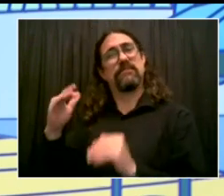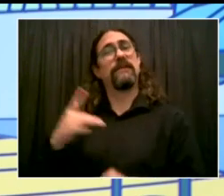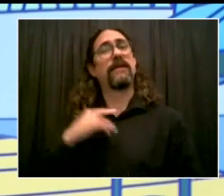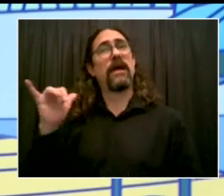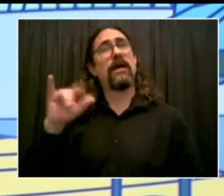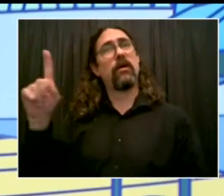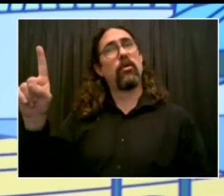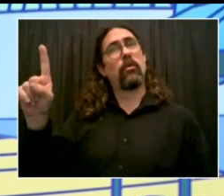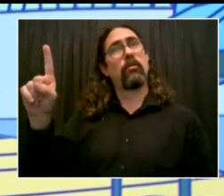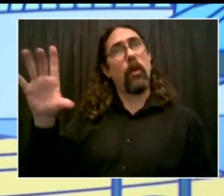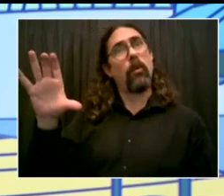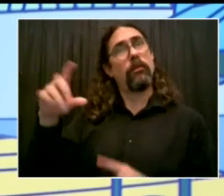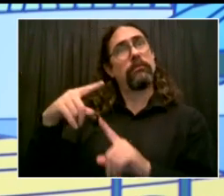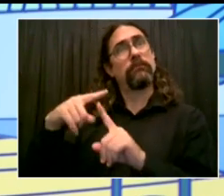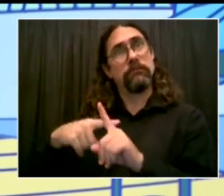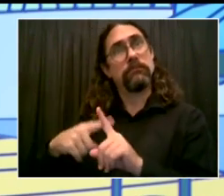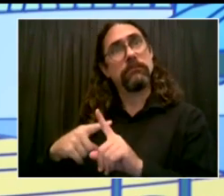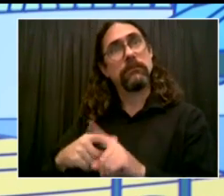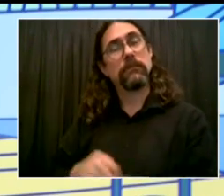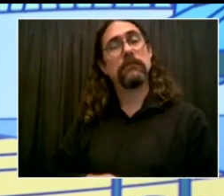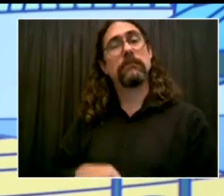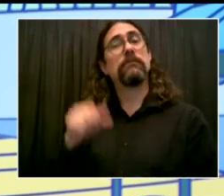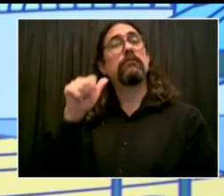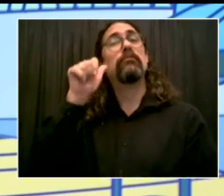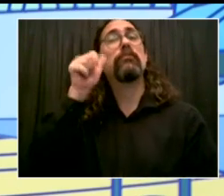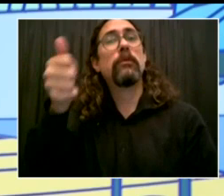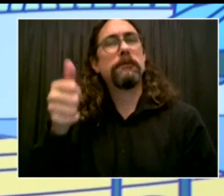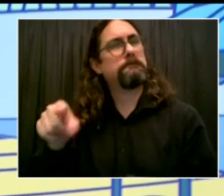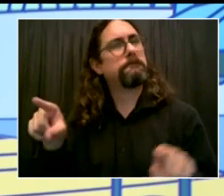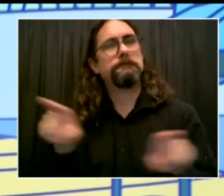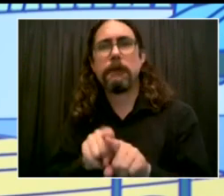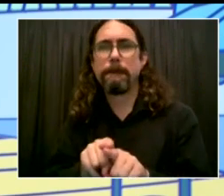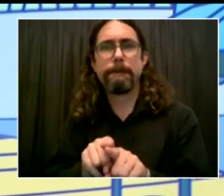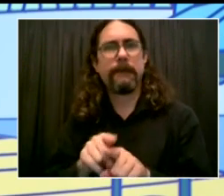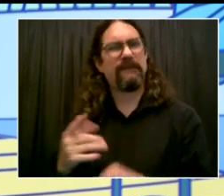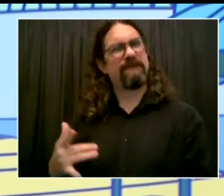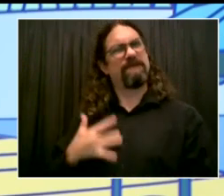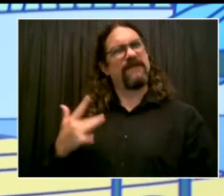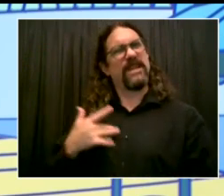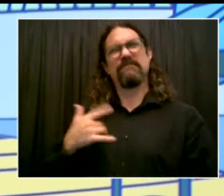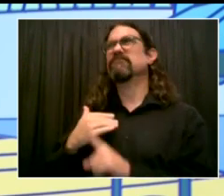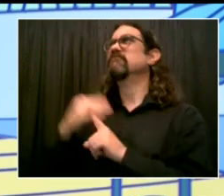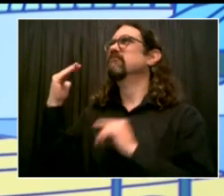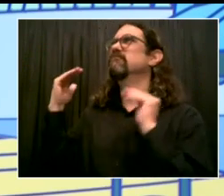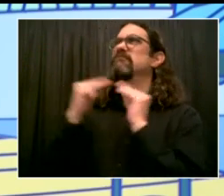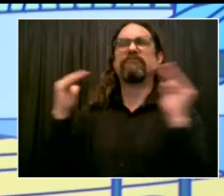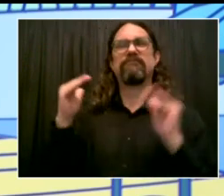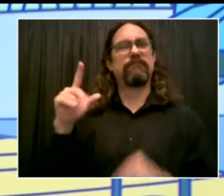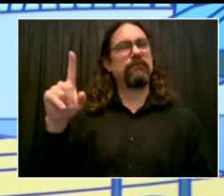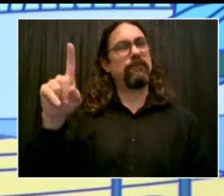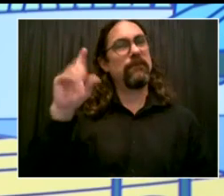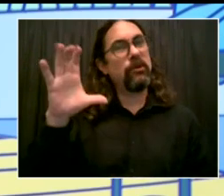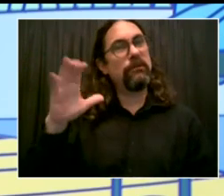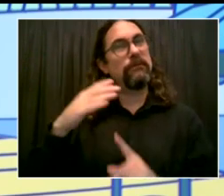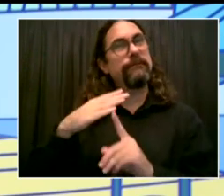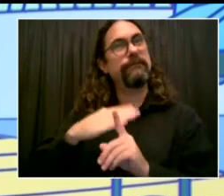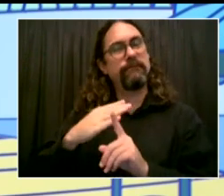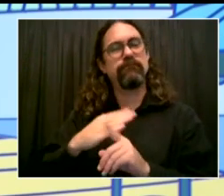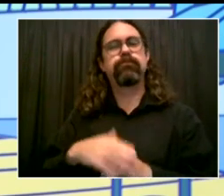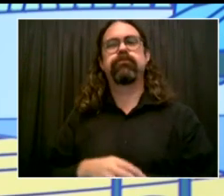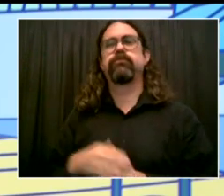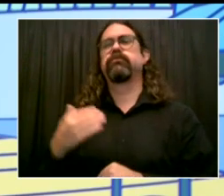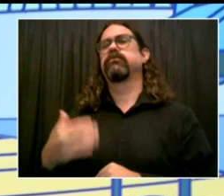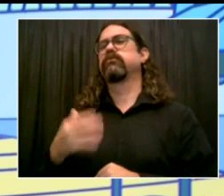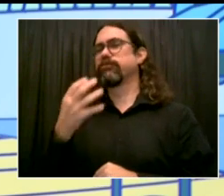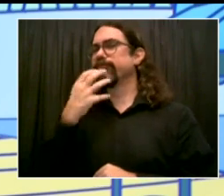as much as possible. Stay hydrated. Be careful about anything you do outdoors. We have 344 cooling centers, activated